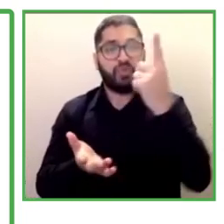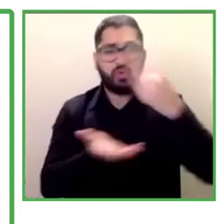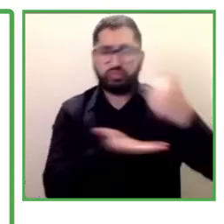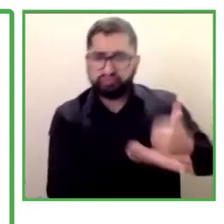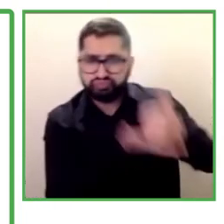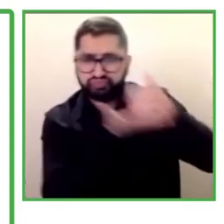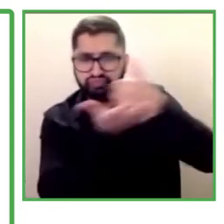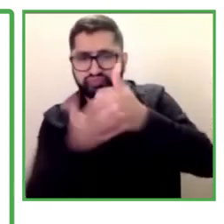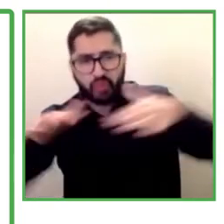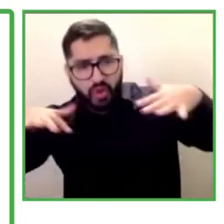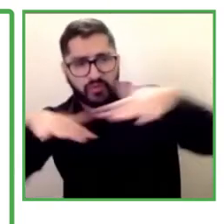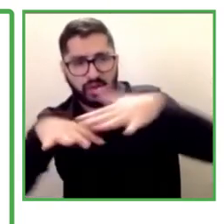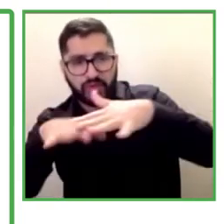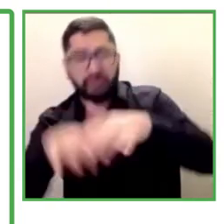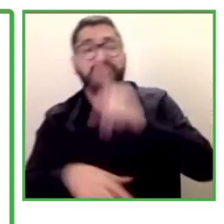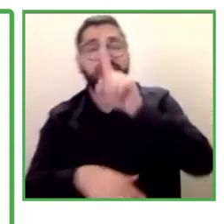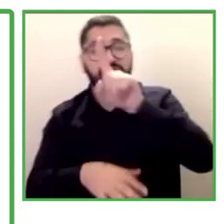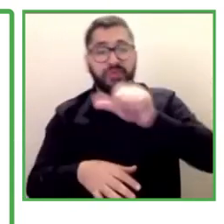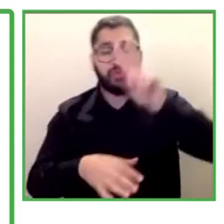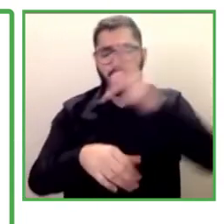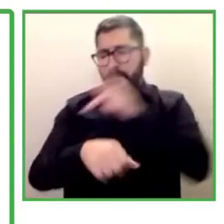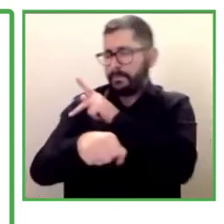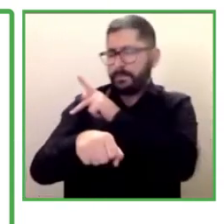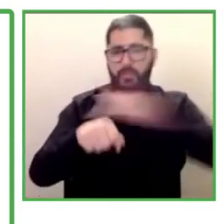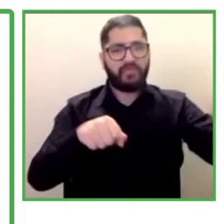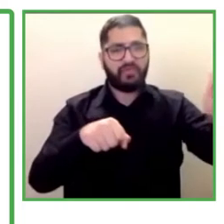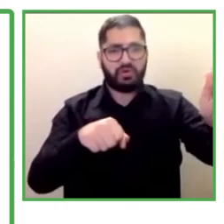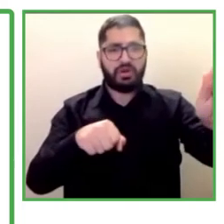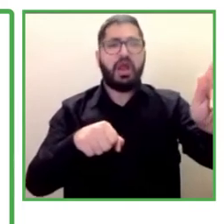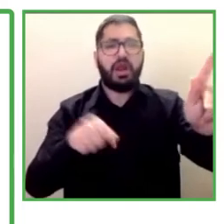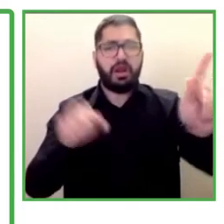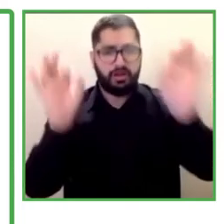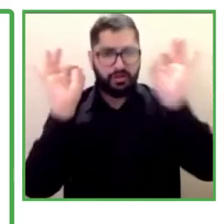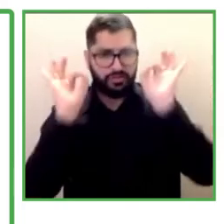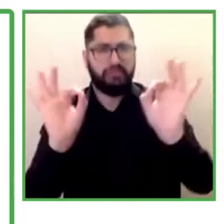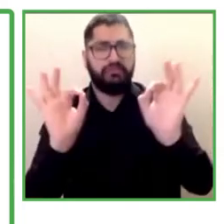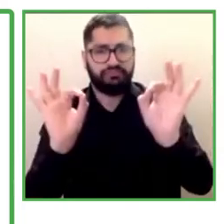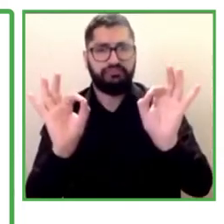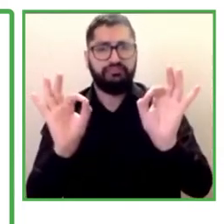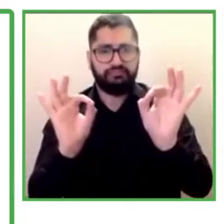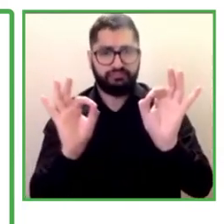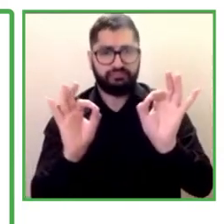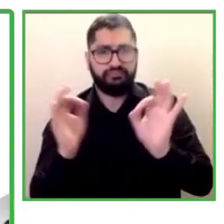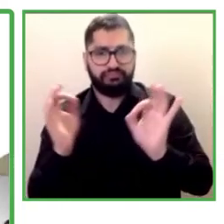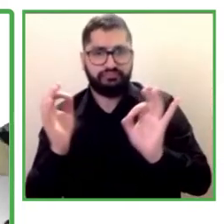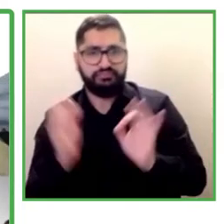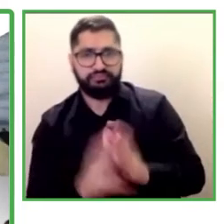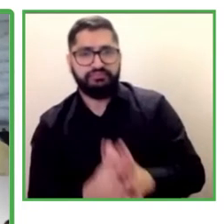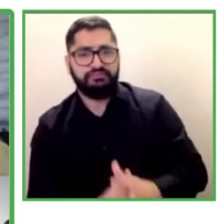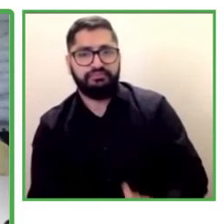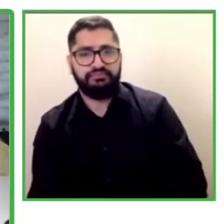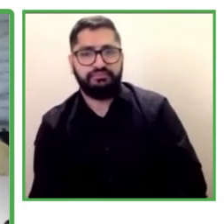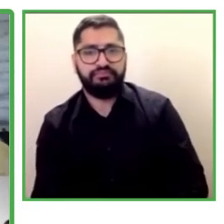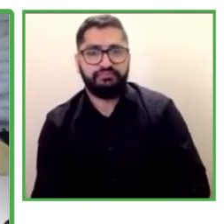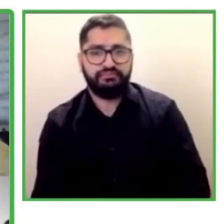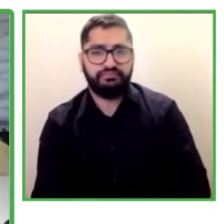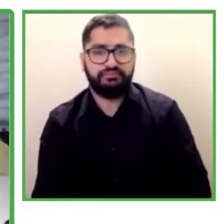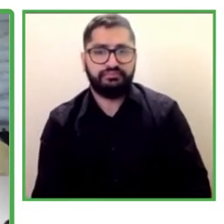3,000 collaborators in companies and the technical qualification of 165 professionals.